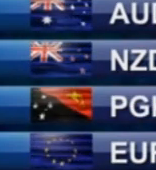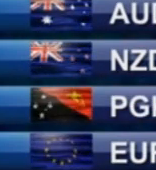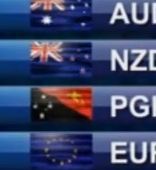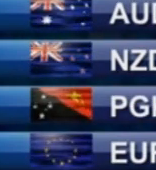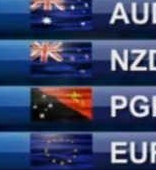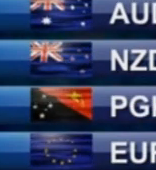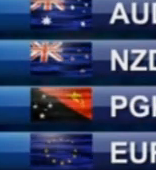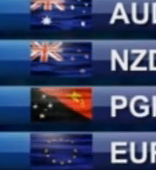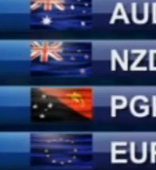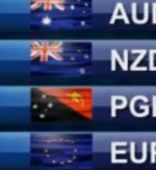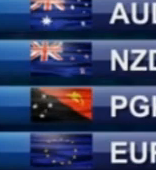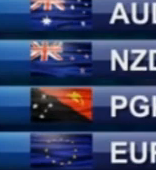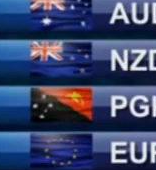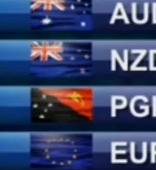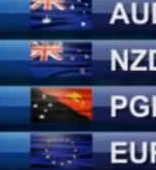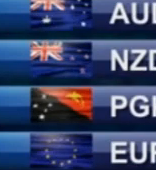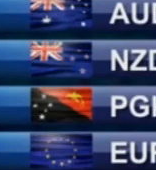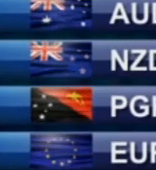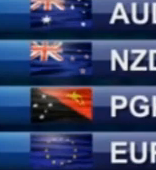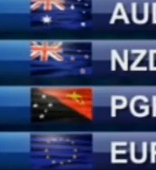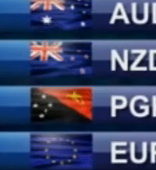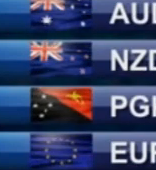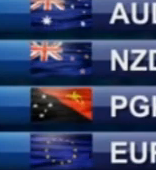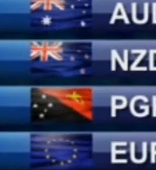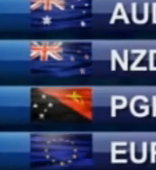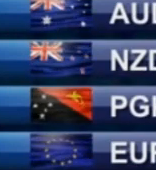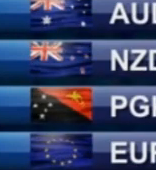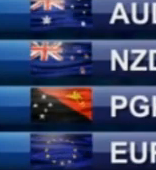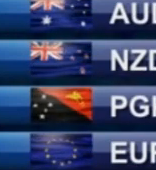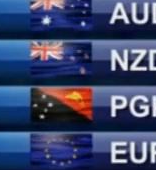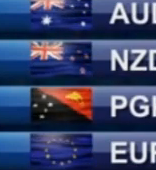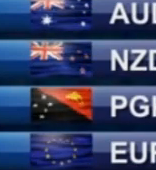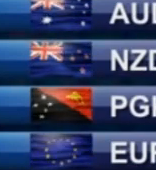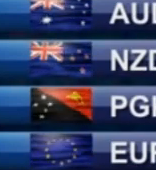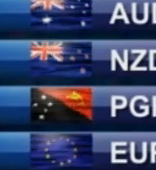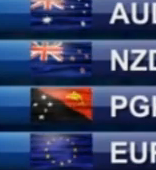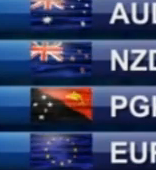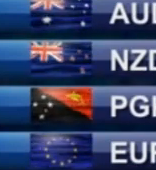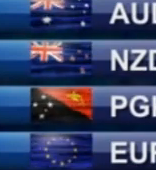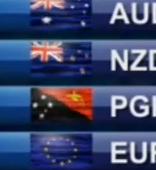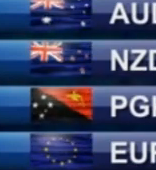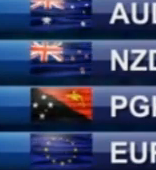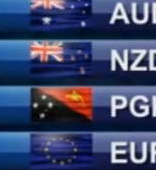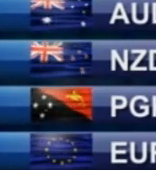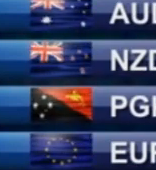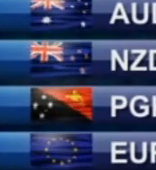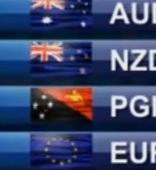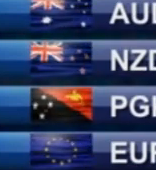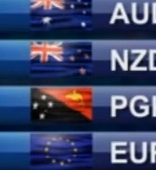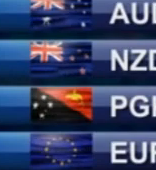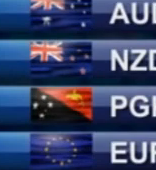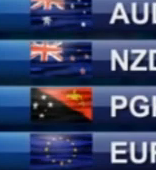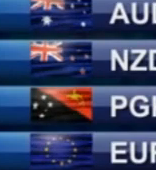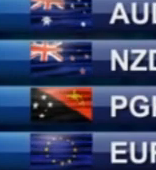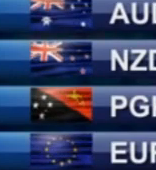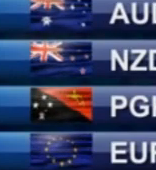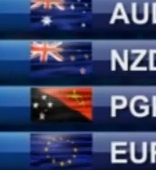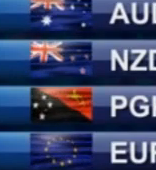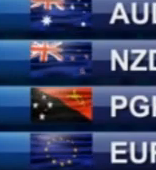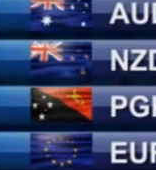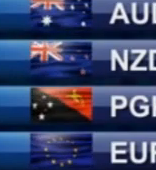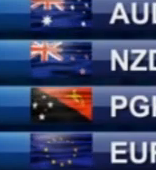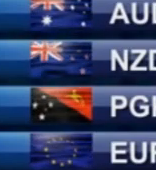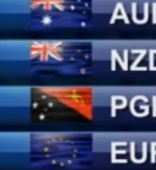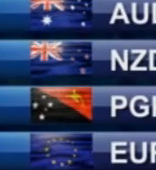currencies today, gaining on the Chinese who won the U.S. greenback, the euro and the Japanese yen. However, against regional currencies